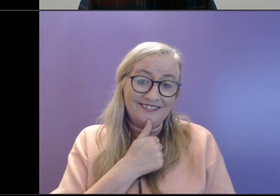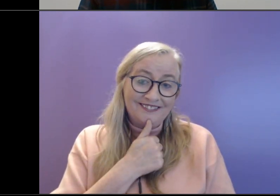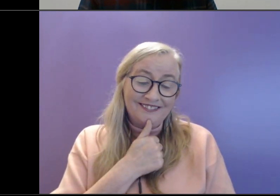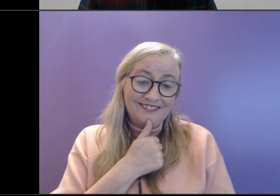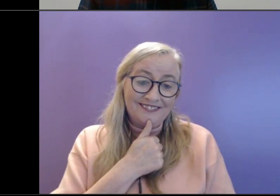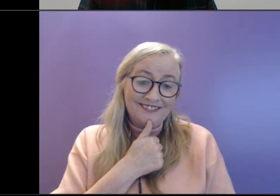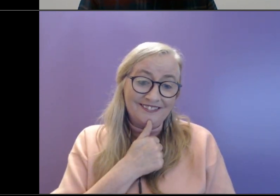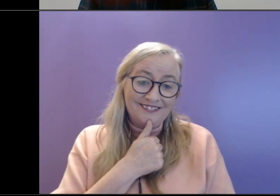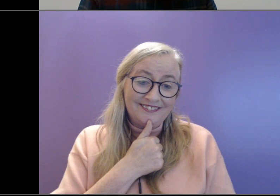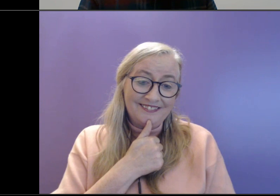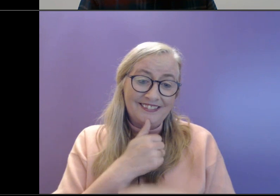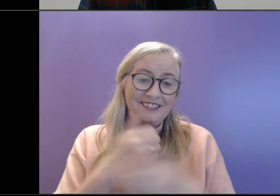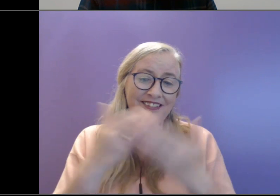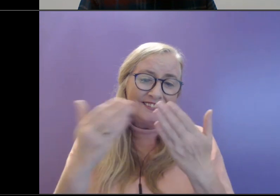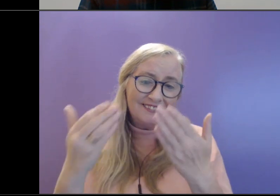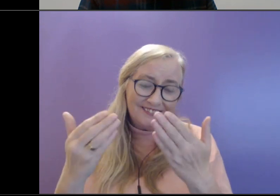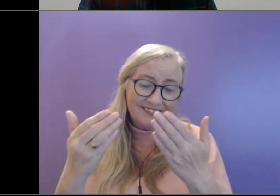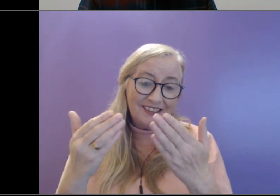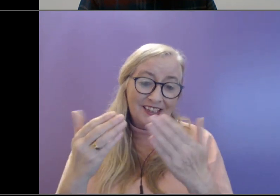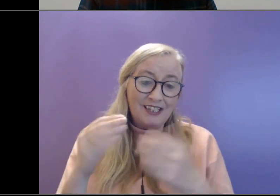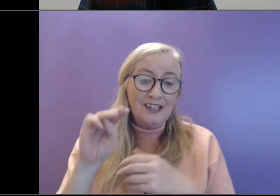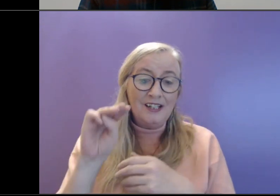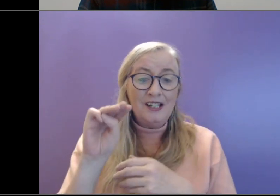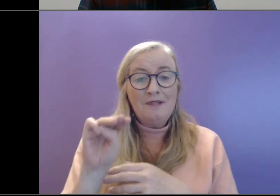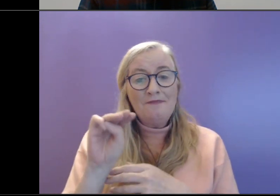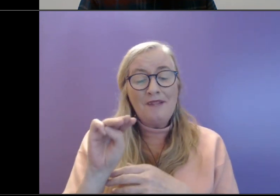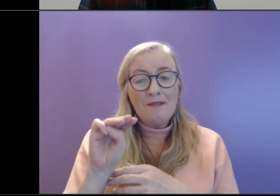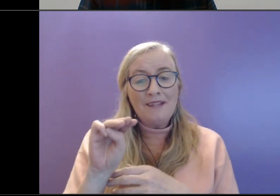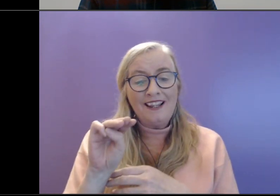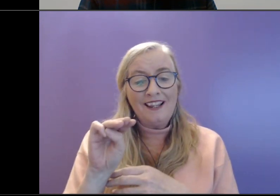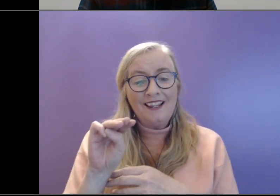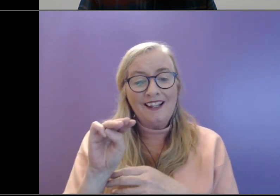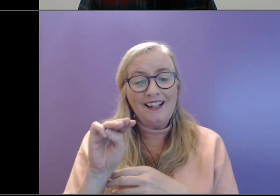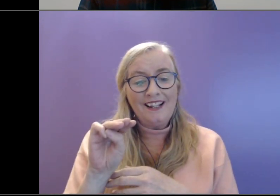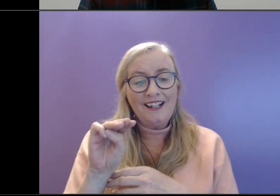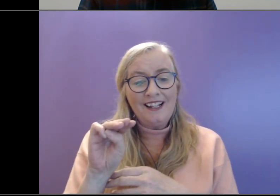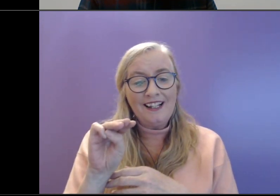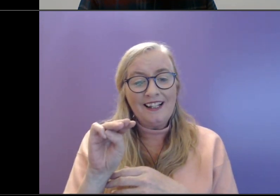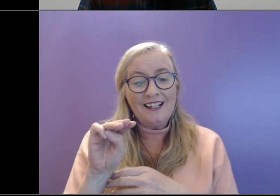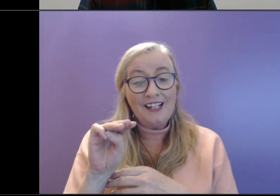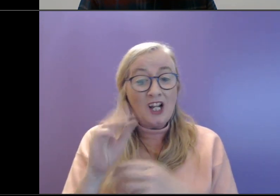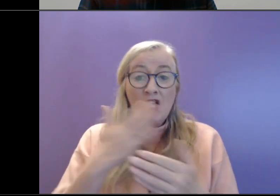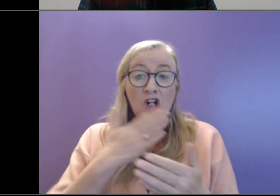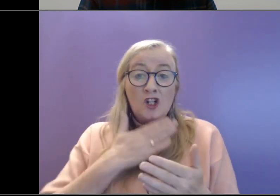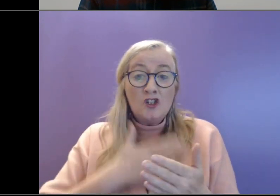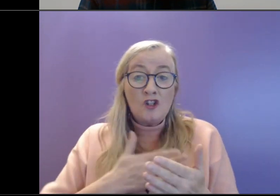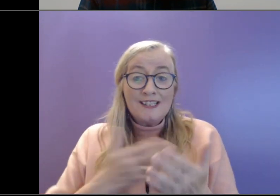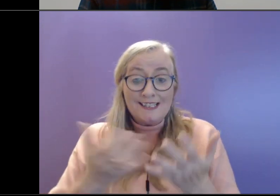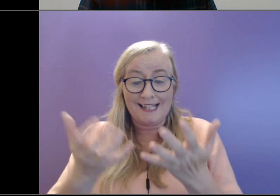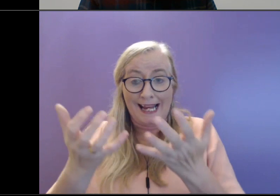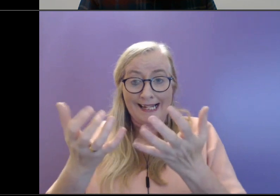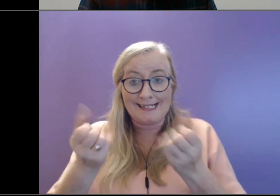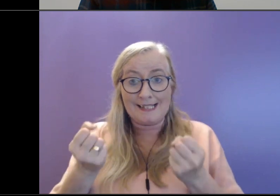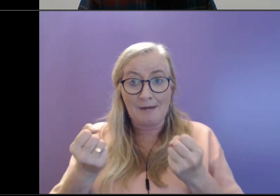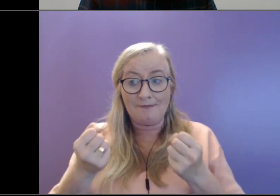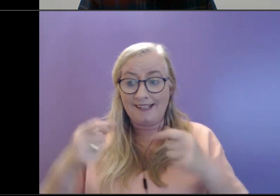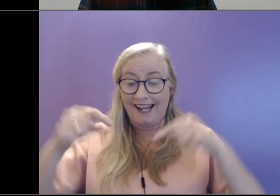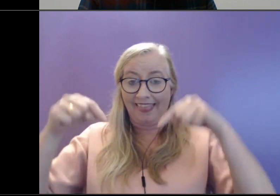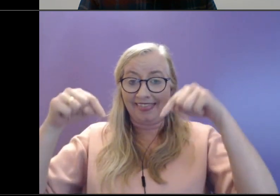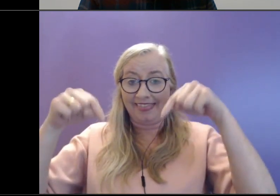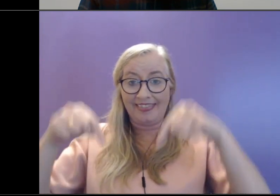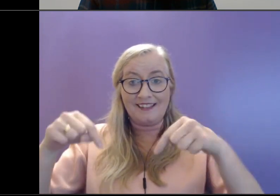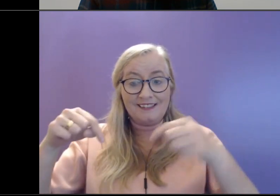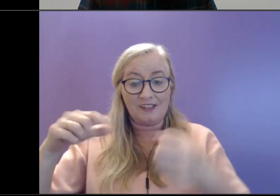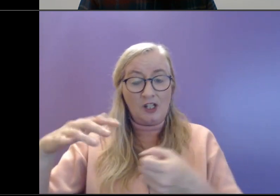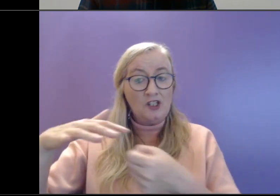And I wonder if it's sometimes being able to accept that some of the situations that we're noticing are not